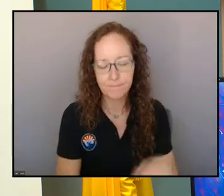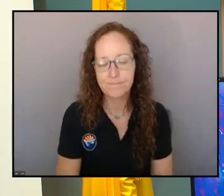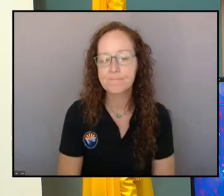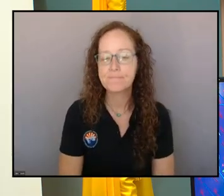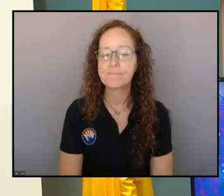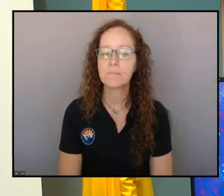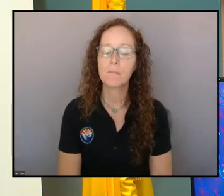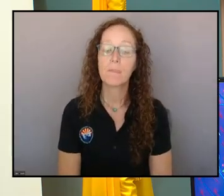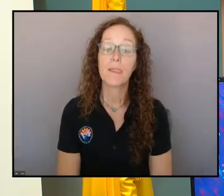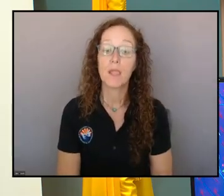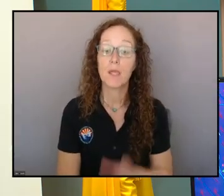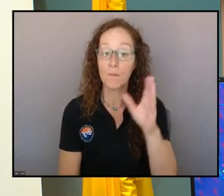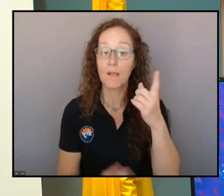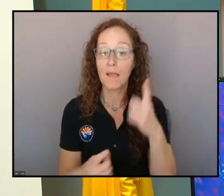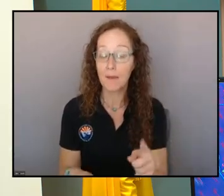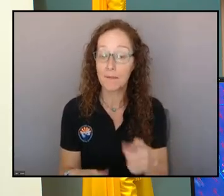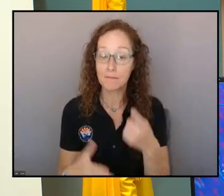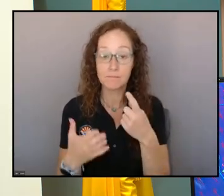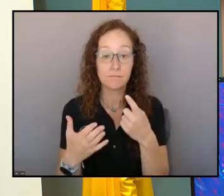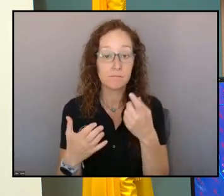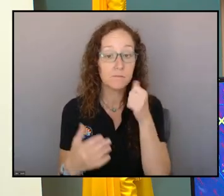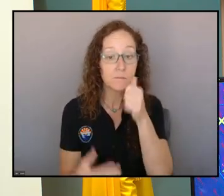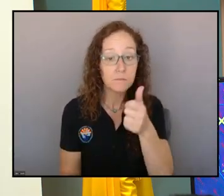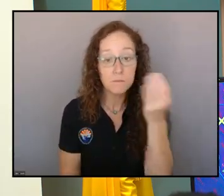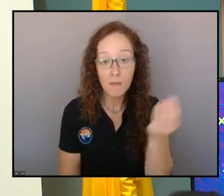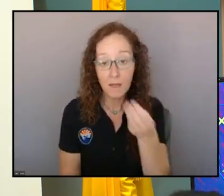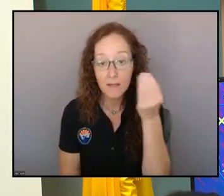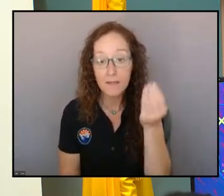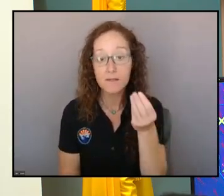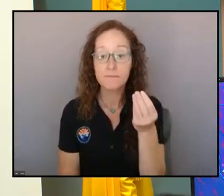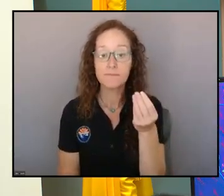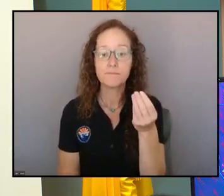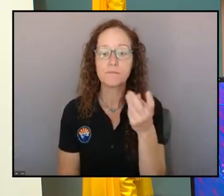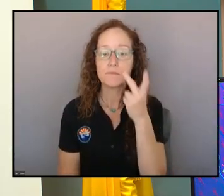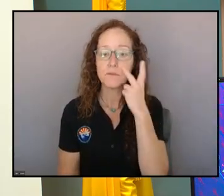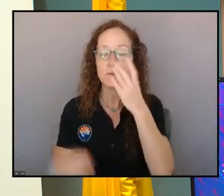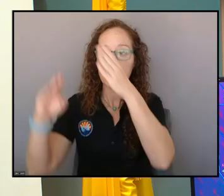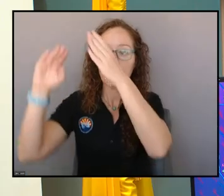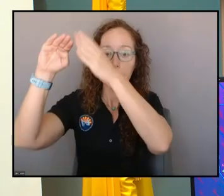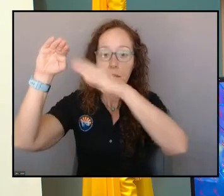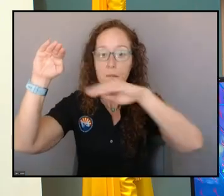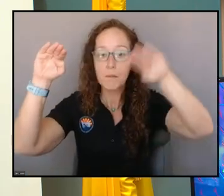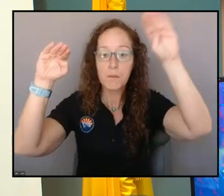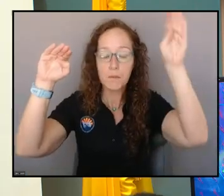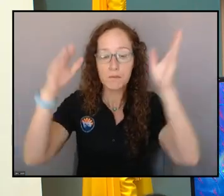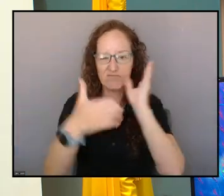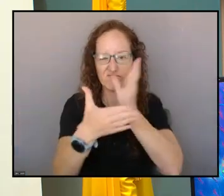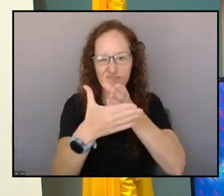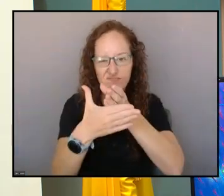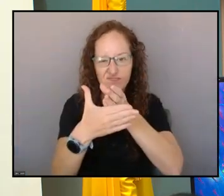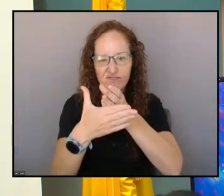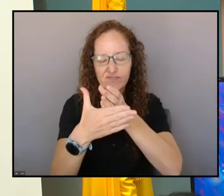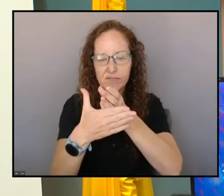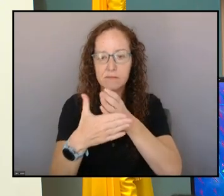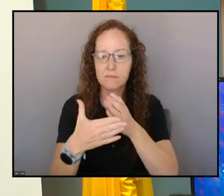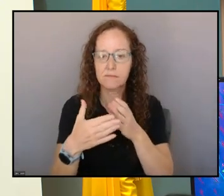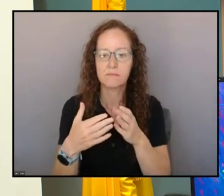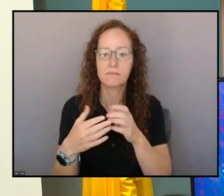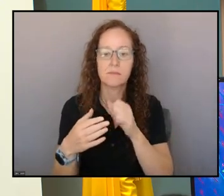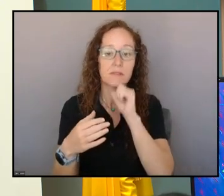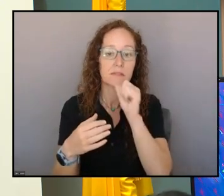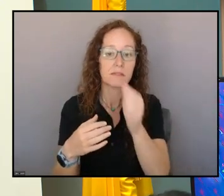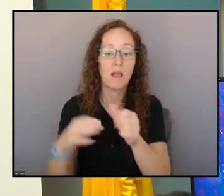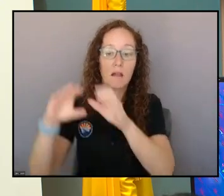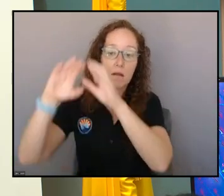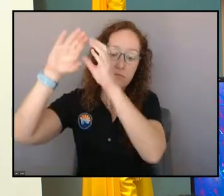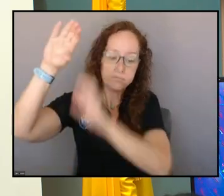go into Monday is you see here a little bit of a shortwave disturbance. So, it's not a very pronounced feature,